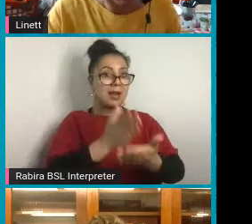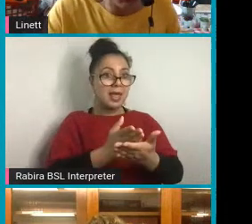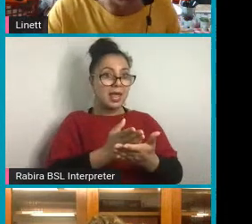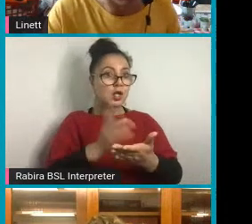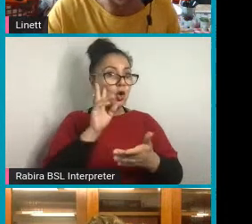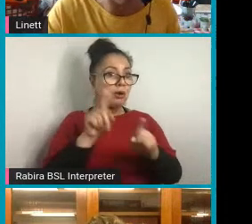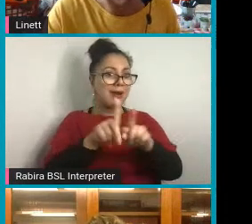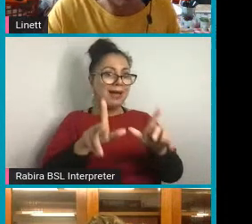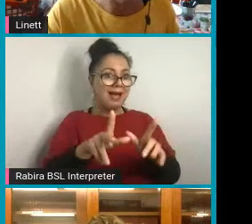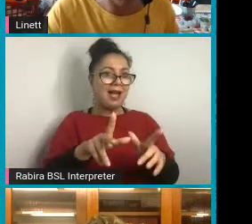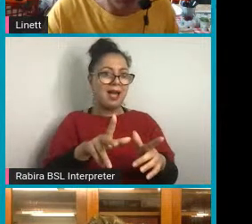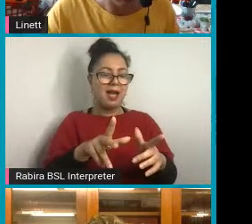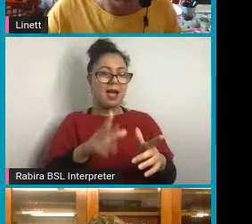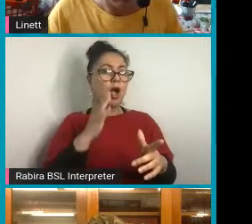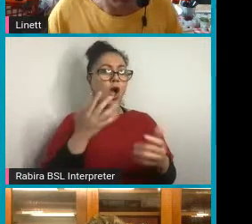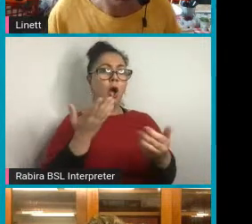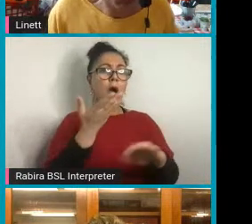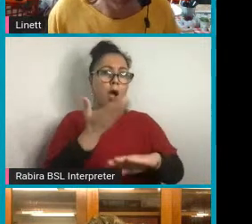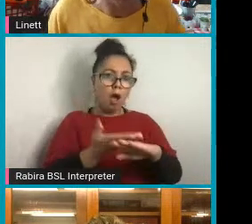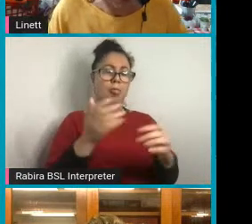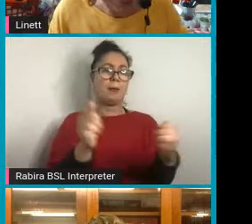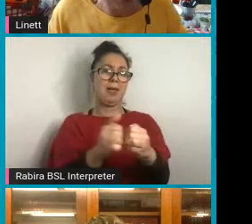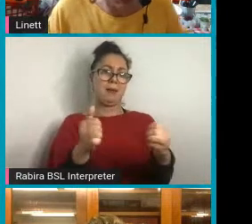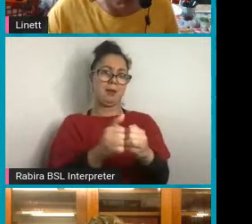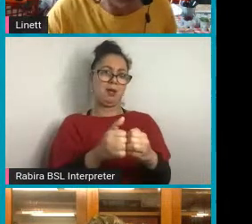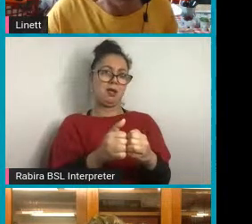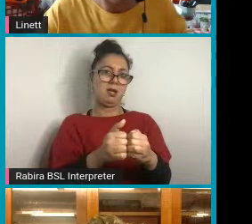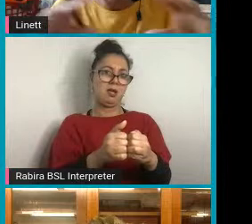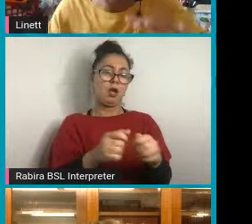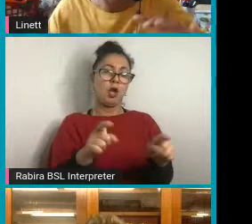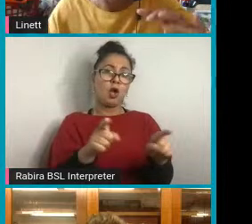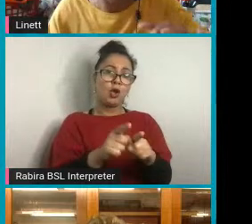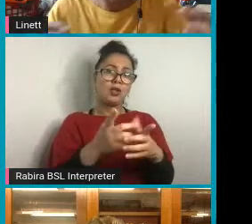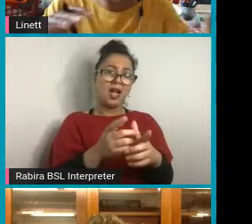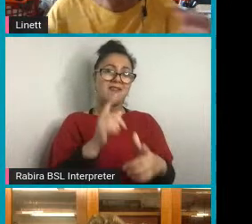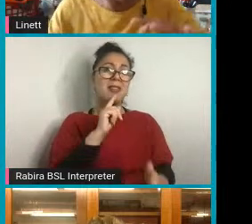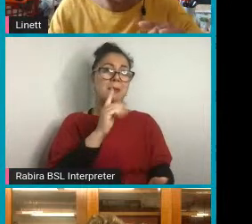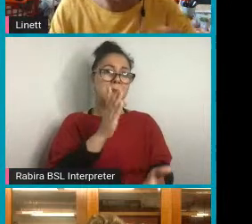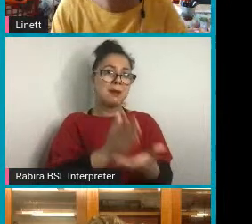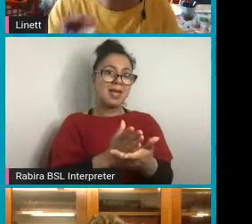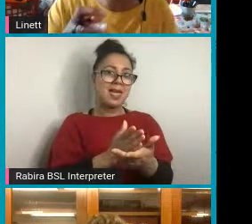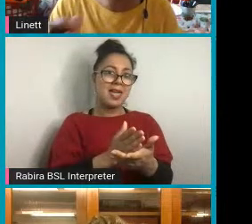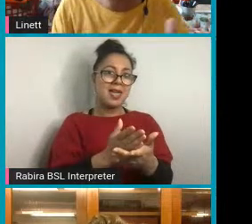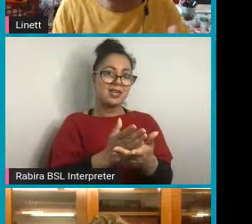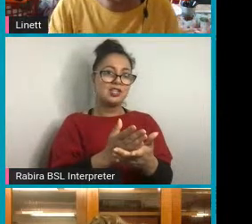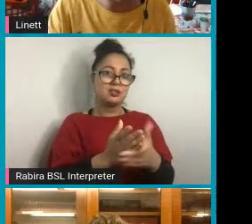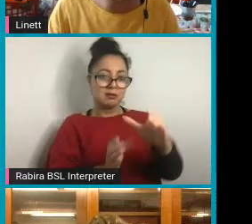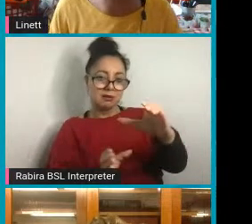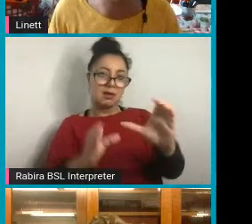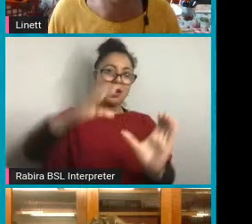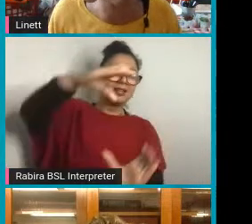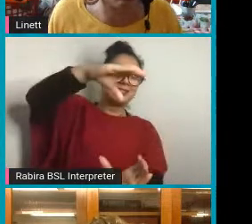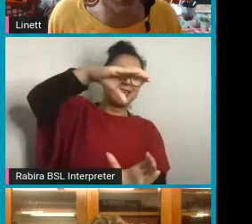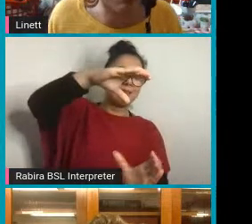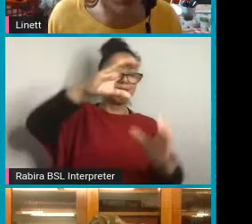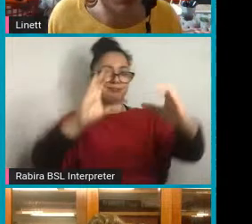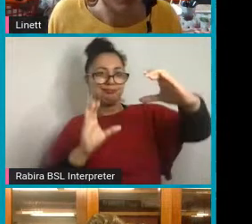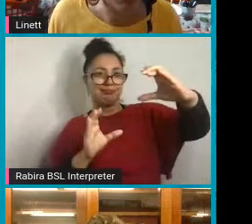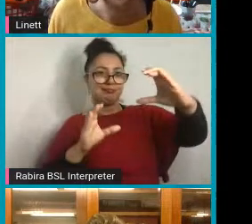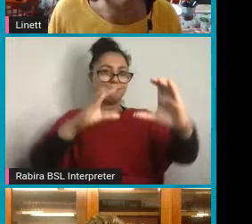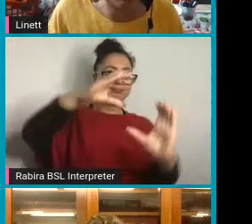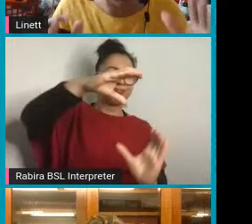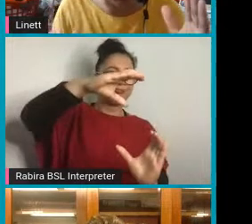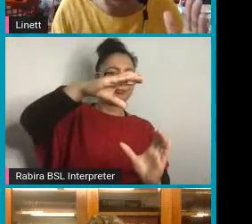they've also got the page, which is called like landscape. So it's the other way around. You have different ways to position your